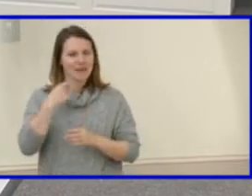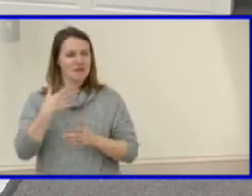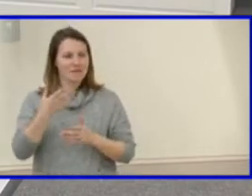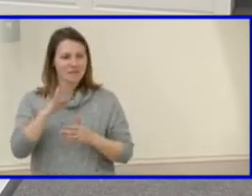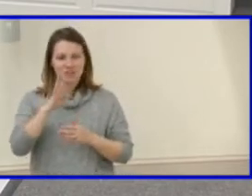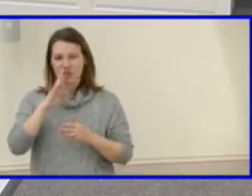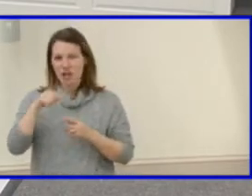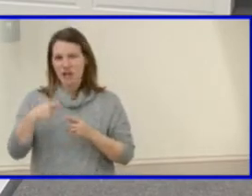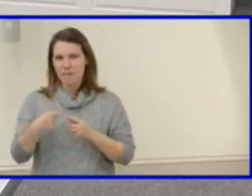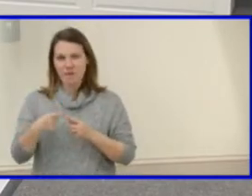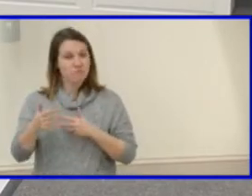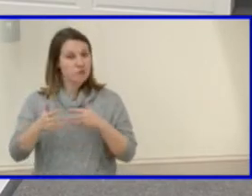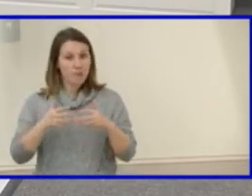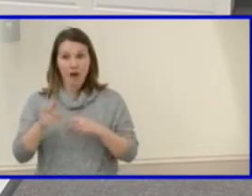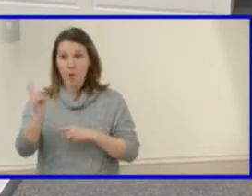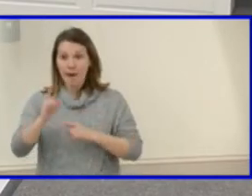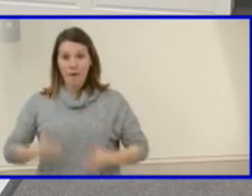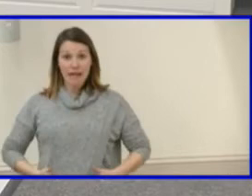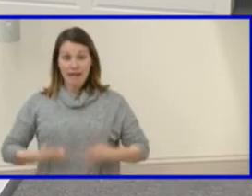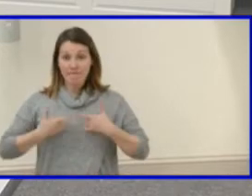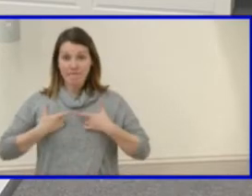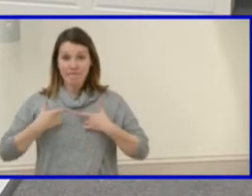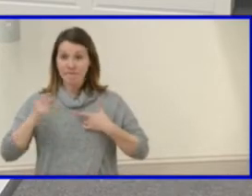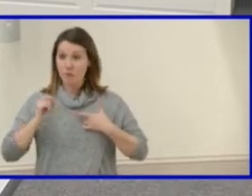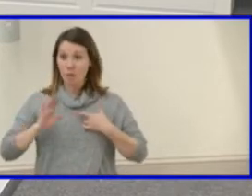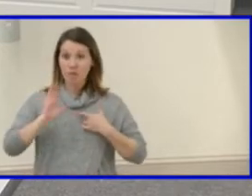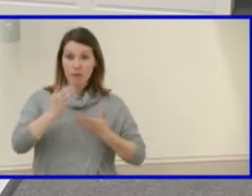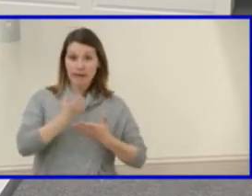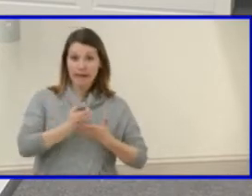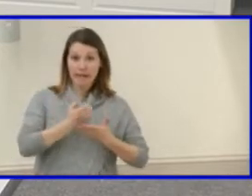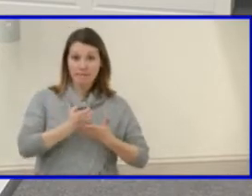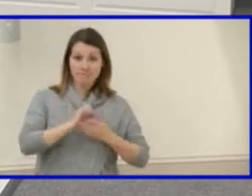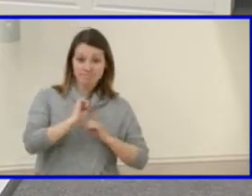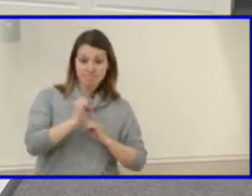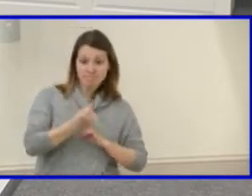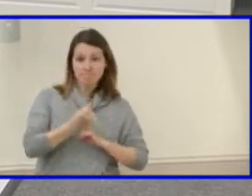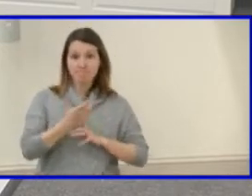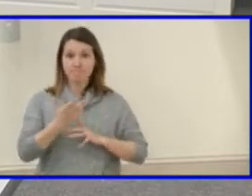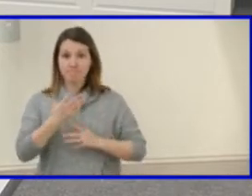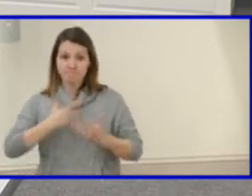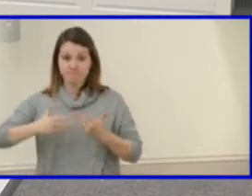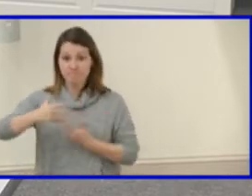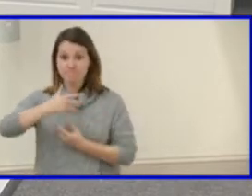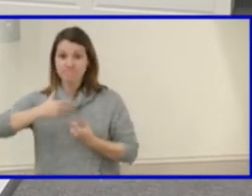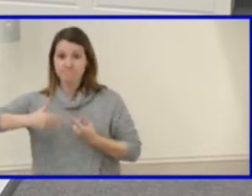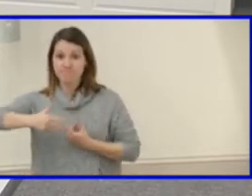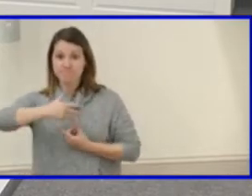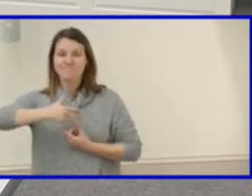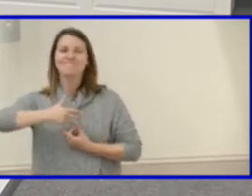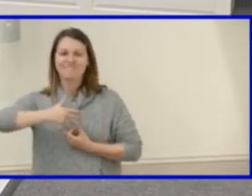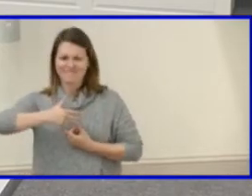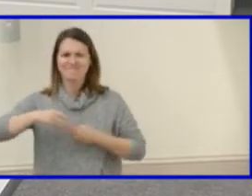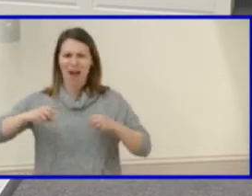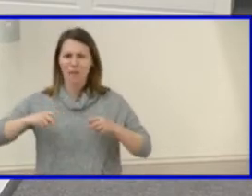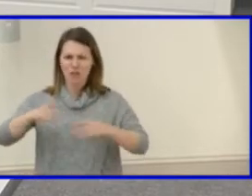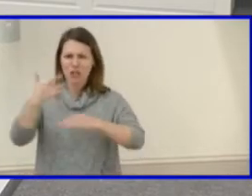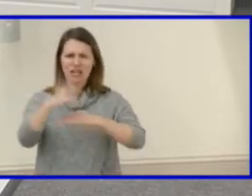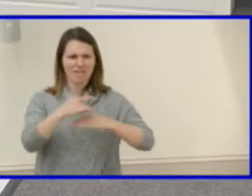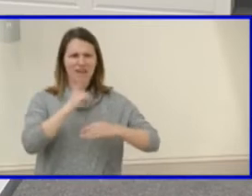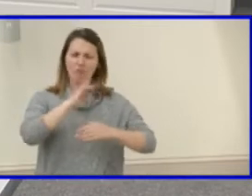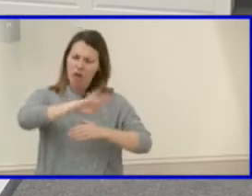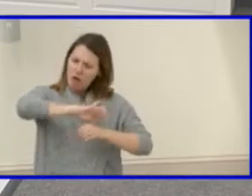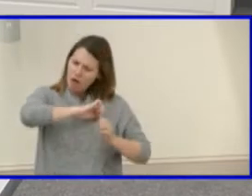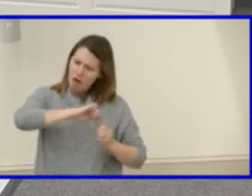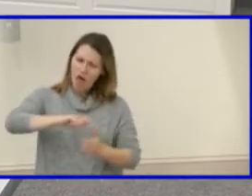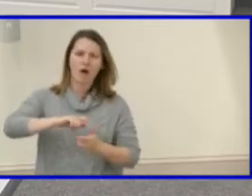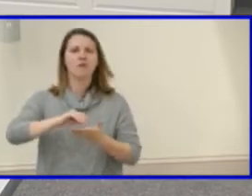that, you know, no matter where you live or your economic status or condition that opportunities are available to our students across the division,